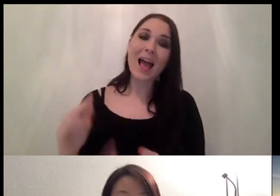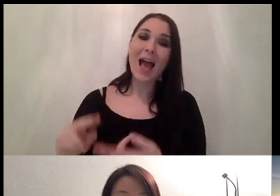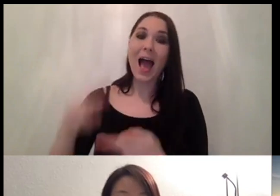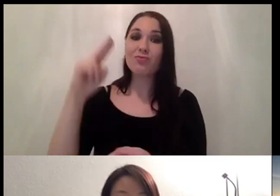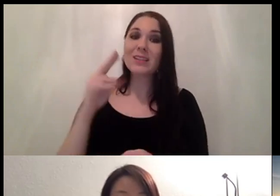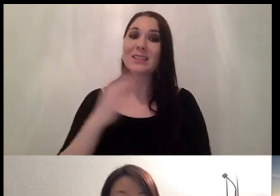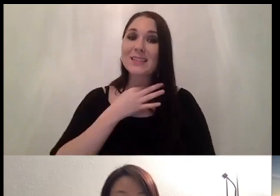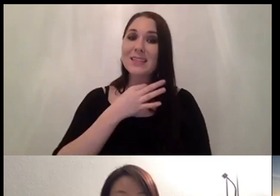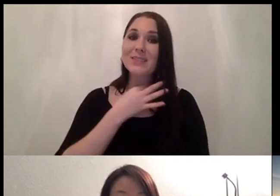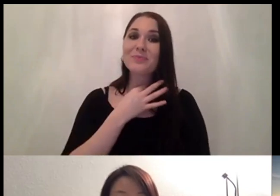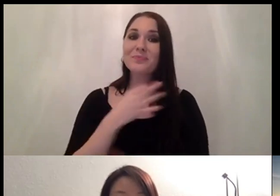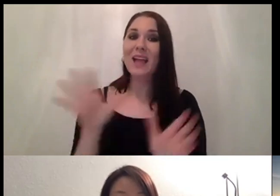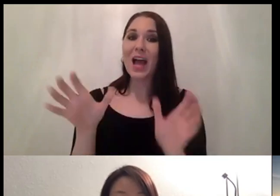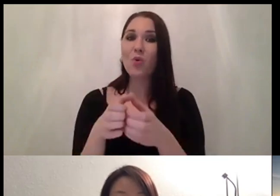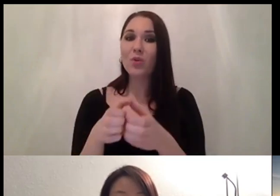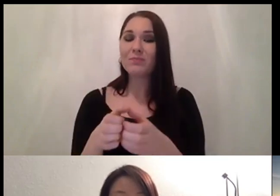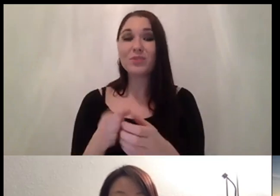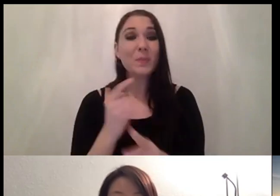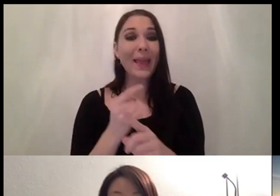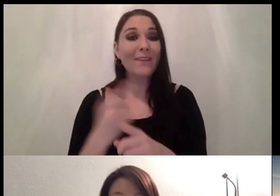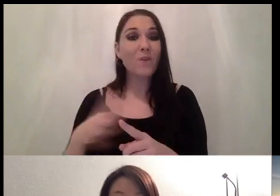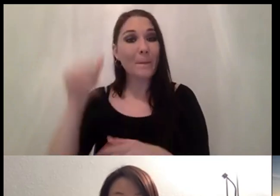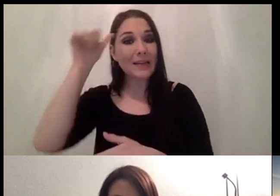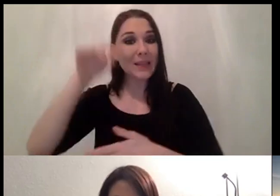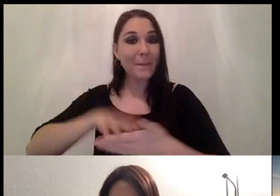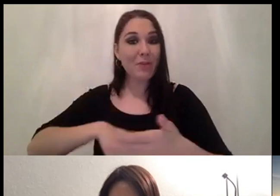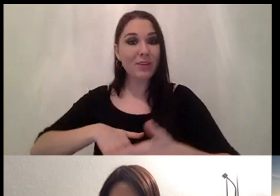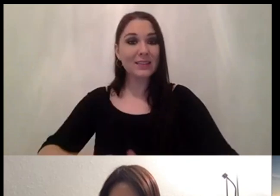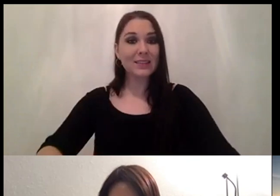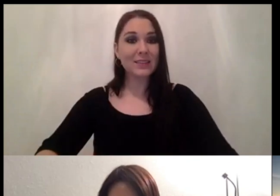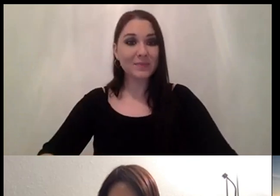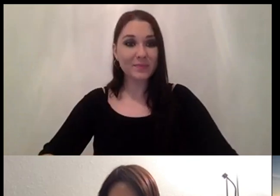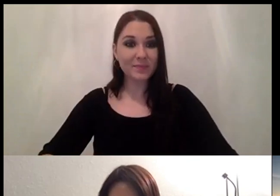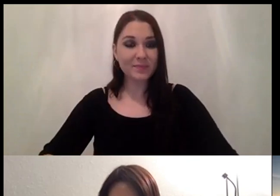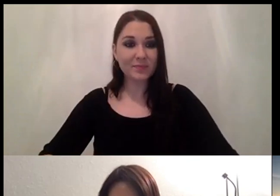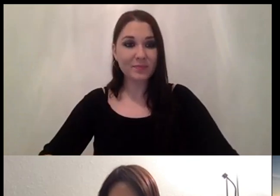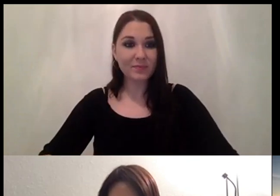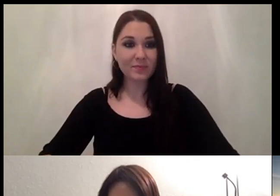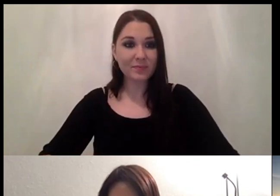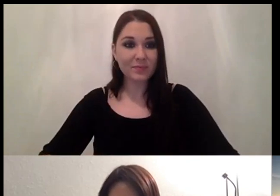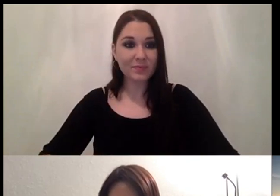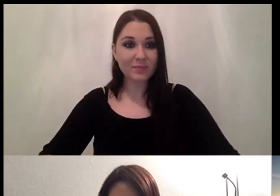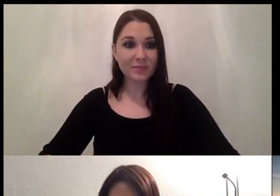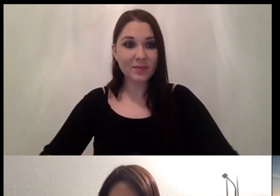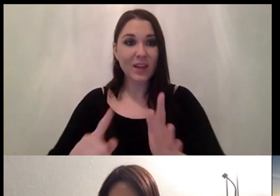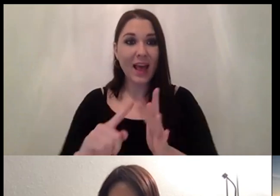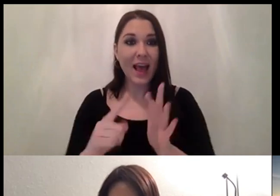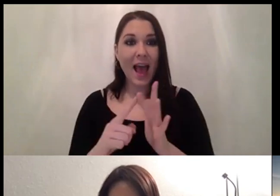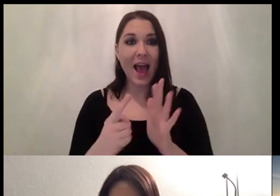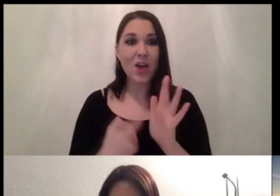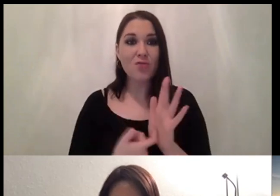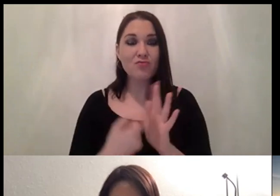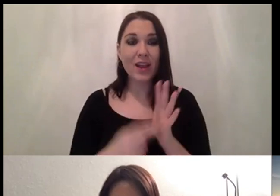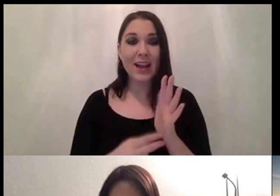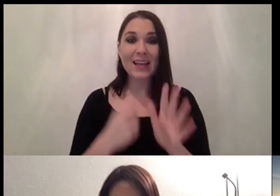just speaking from experience excellent i just wanted to say irena wanted to know she does like the ai